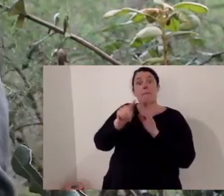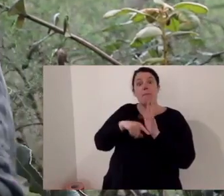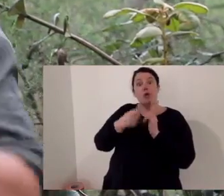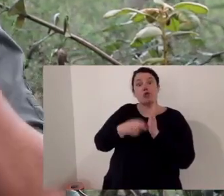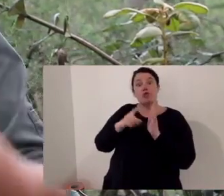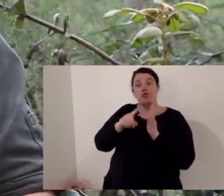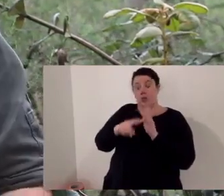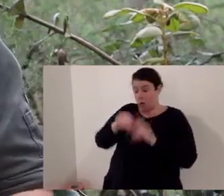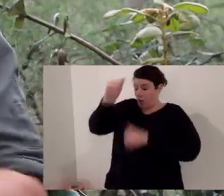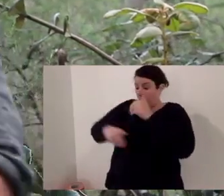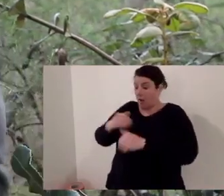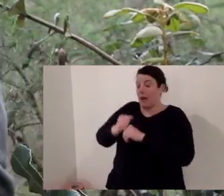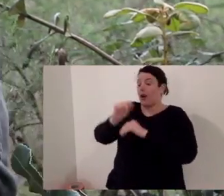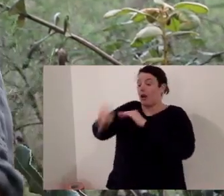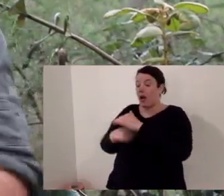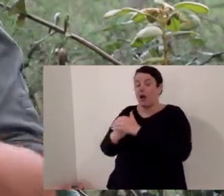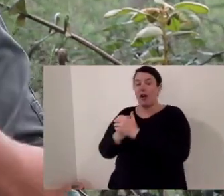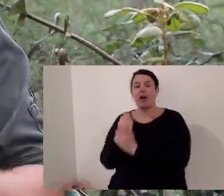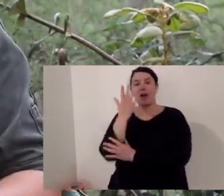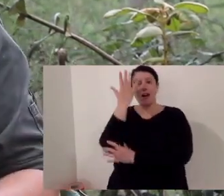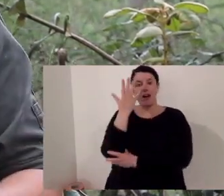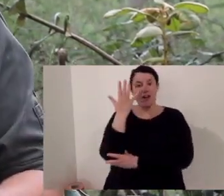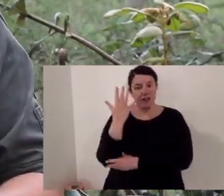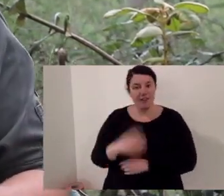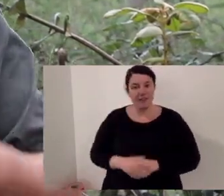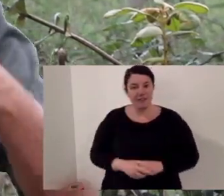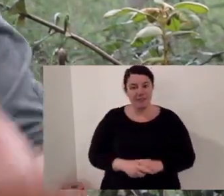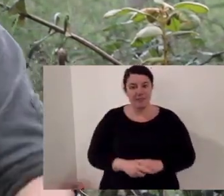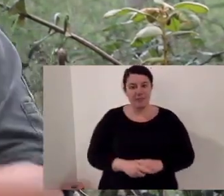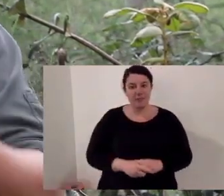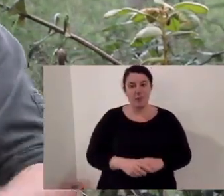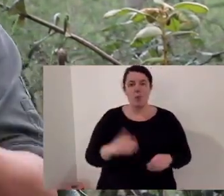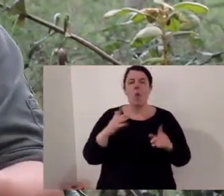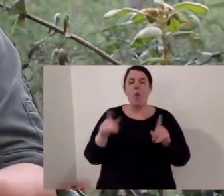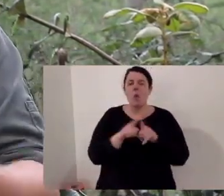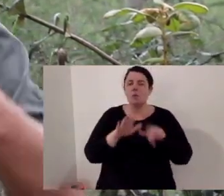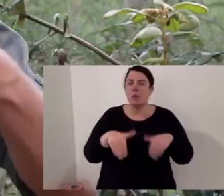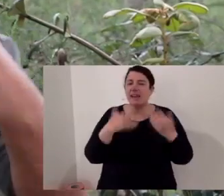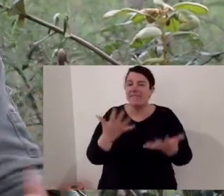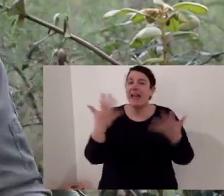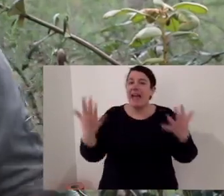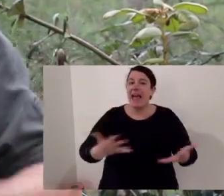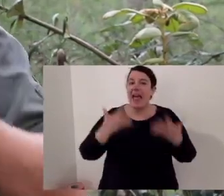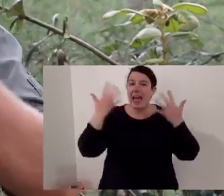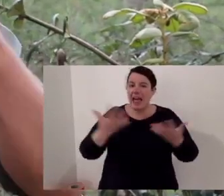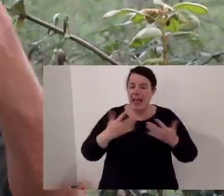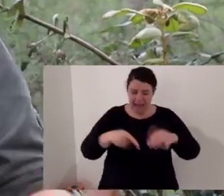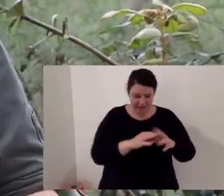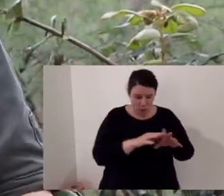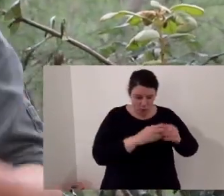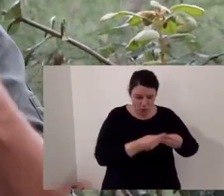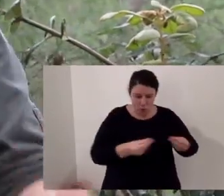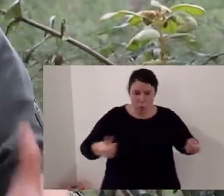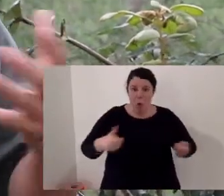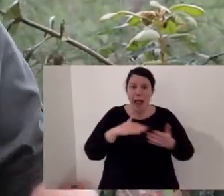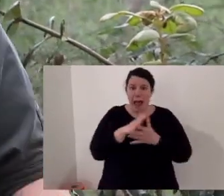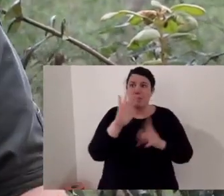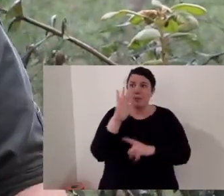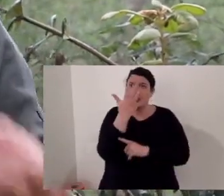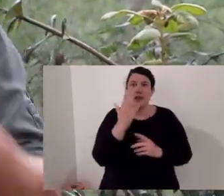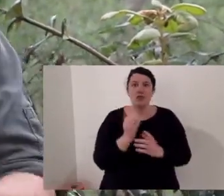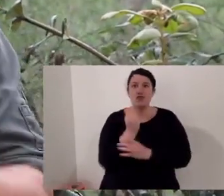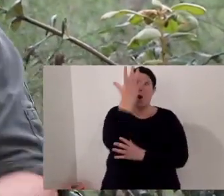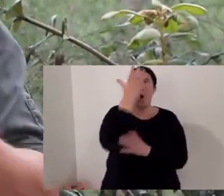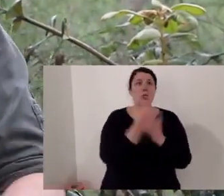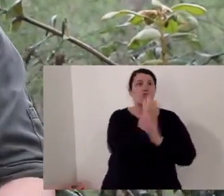potteroo buries it so it disperses seeds. And the last thing it does is it aerates the soil it puts oxygen down through the root systems of trees and